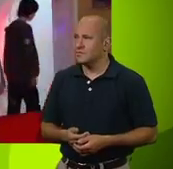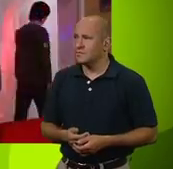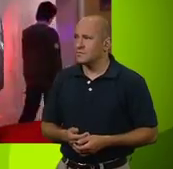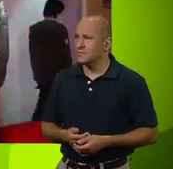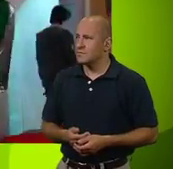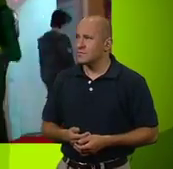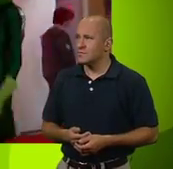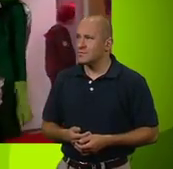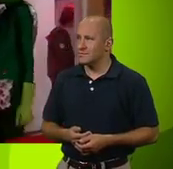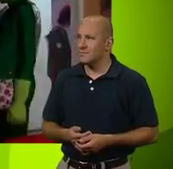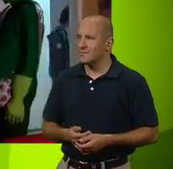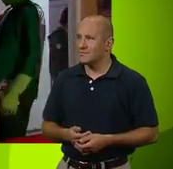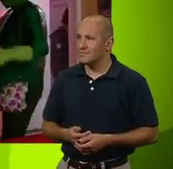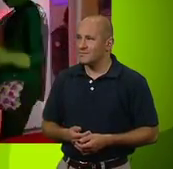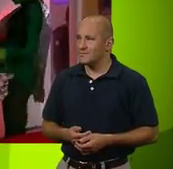What?